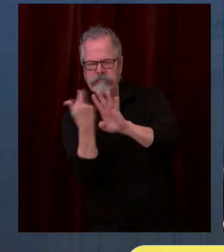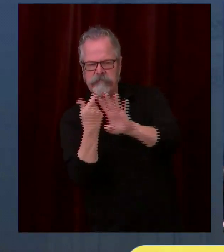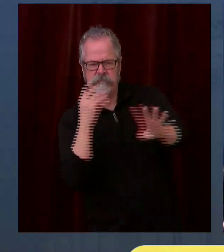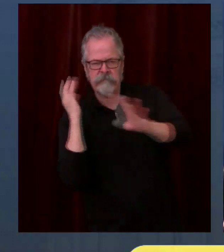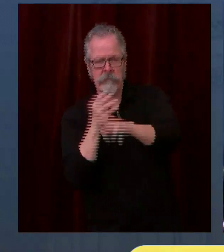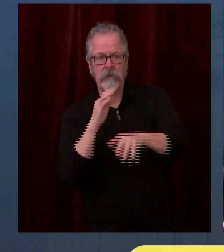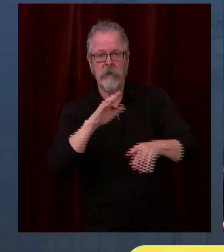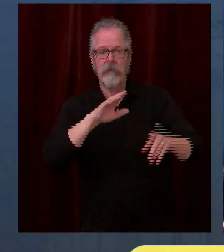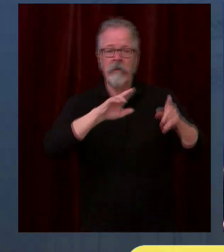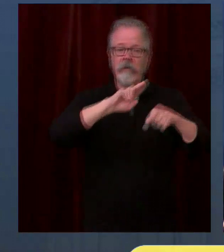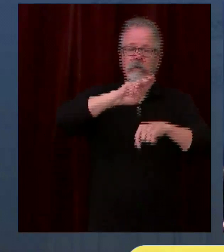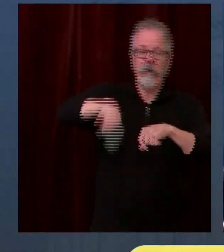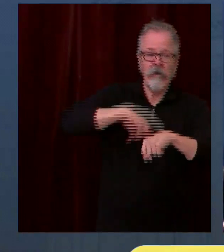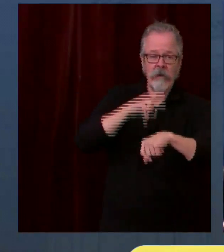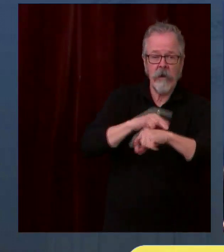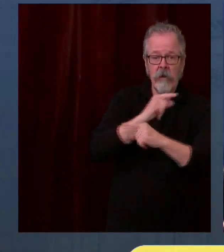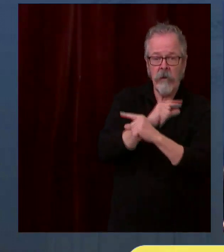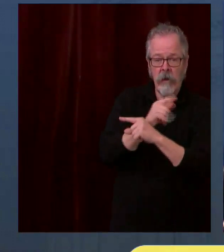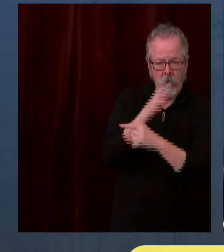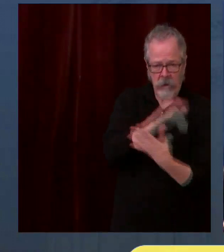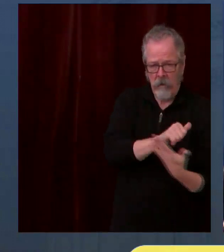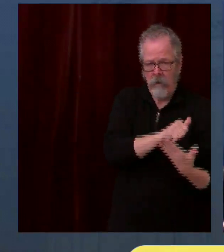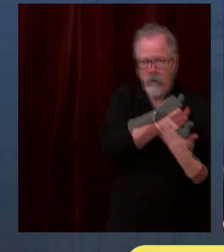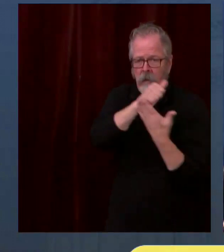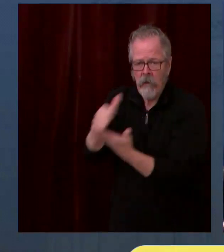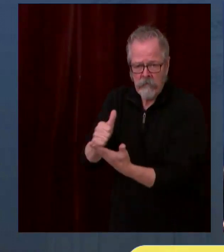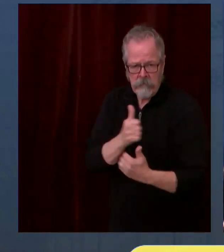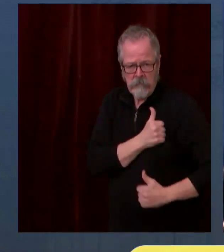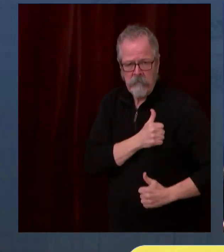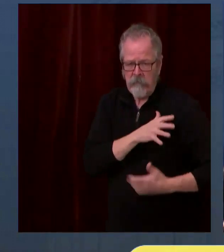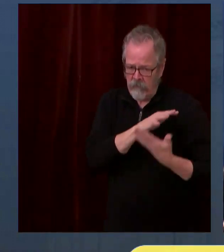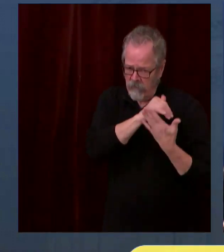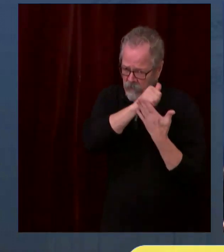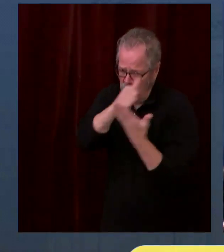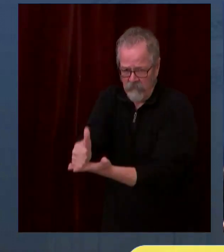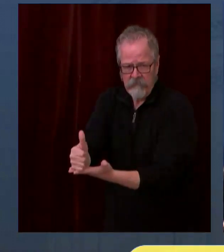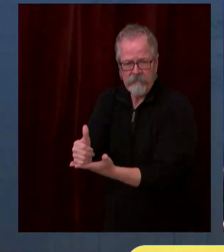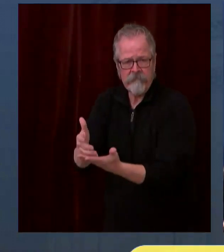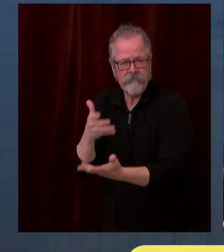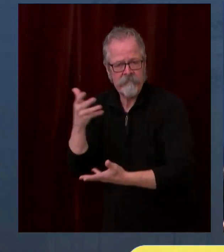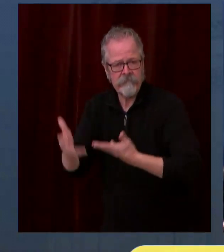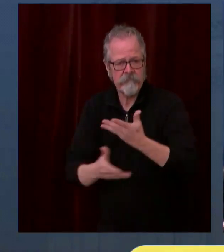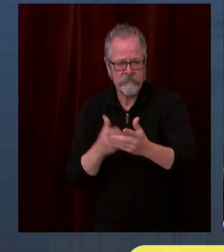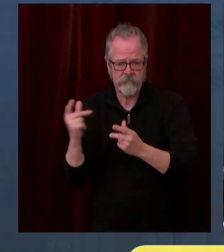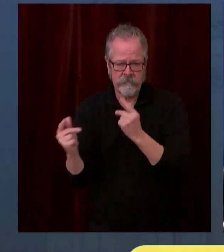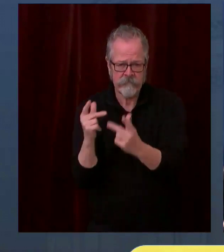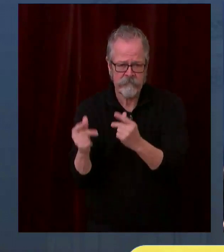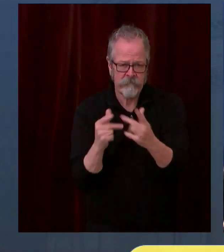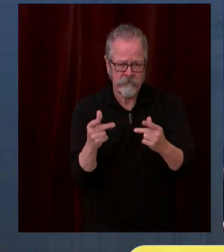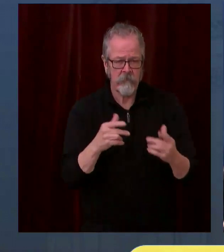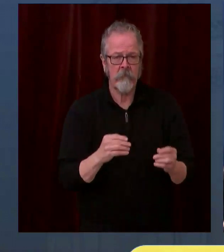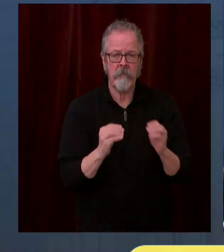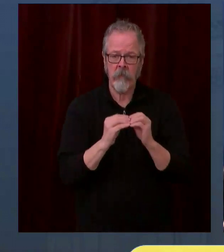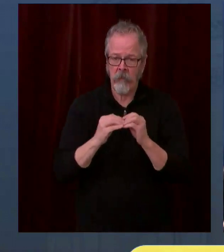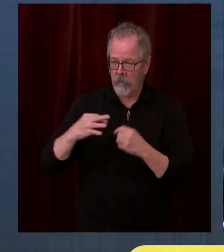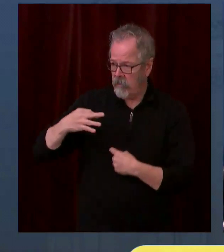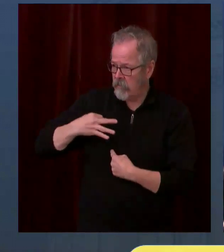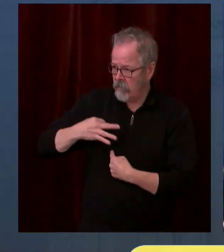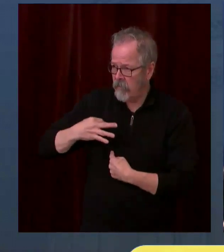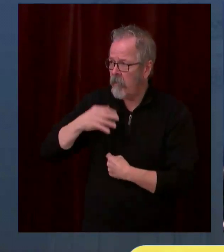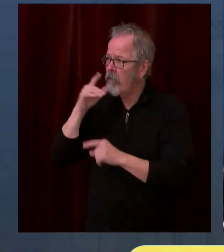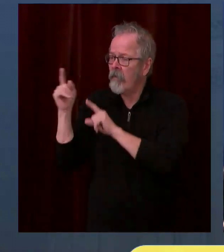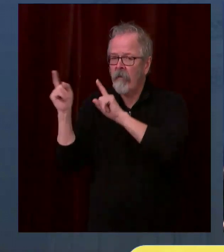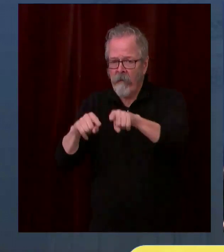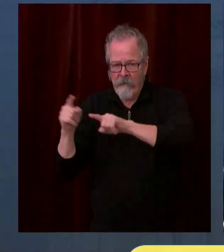volunteer vaccinators to sites where dosages are underutilized, and will also be used in these